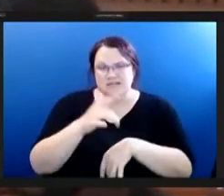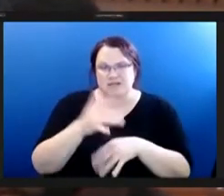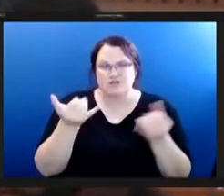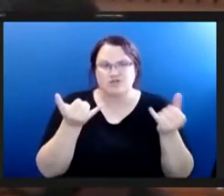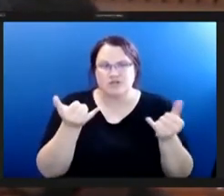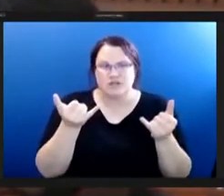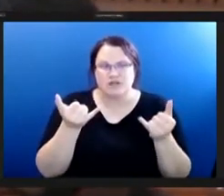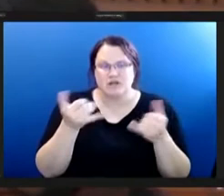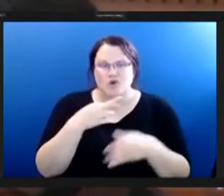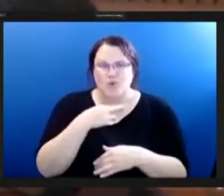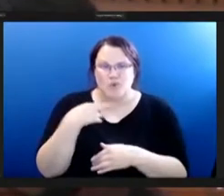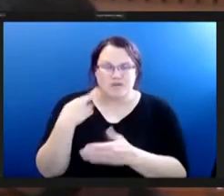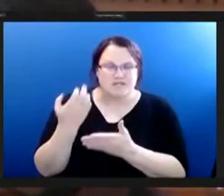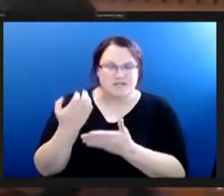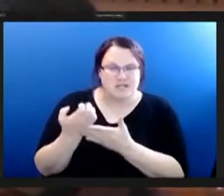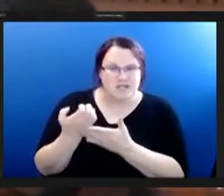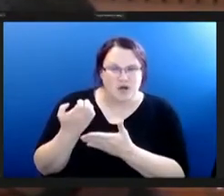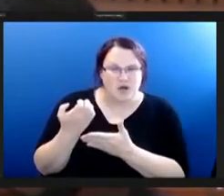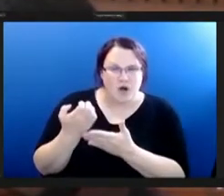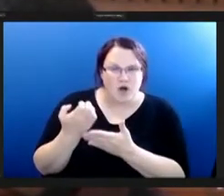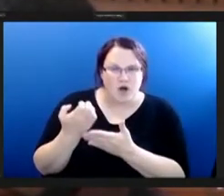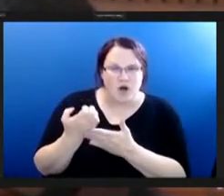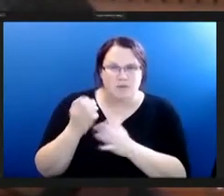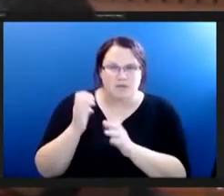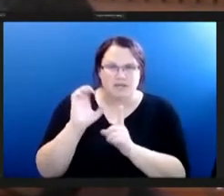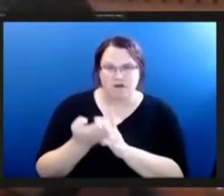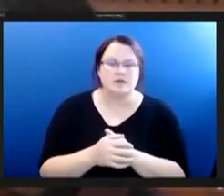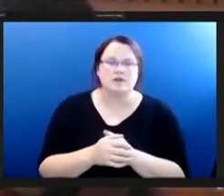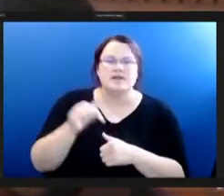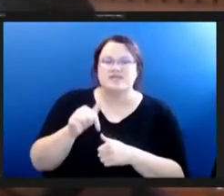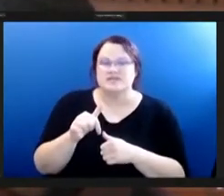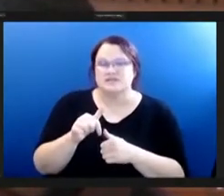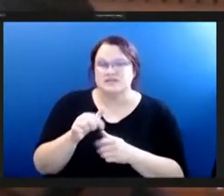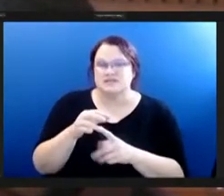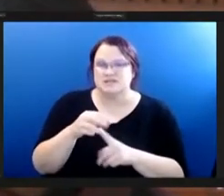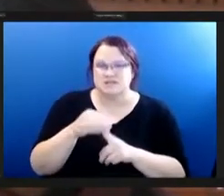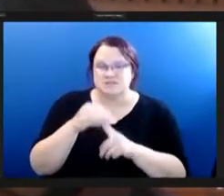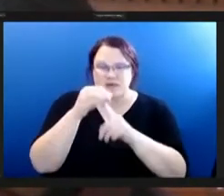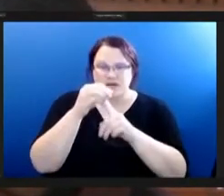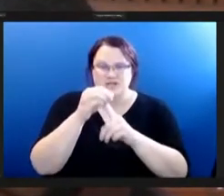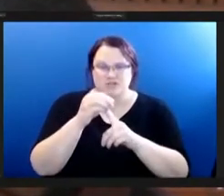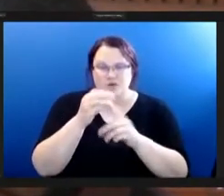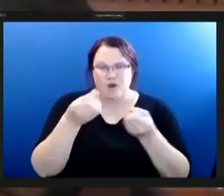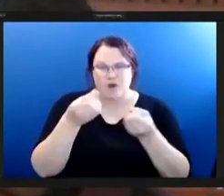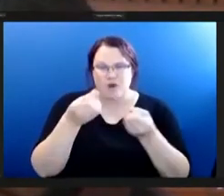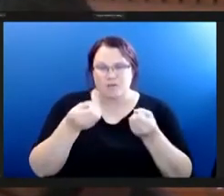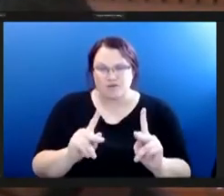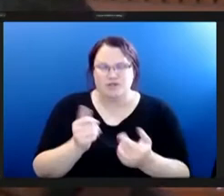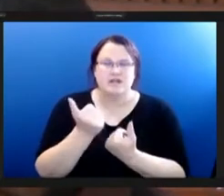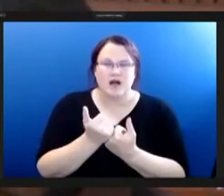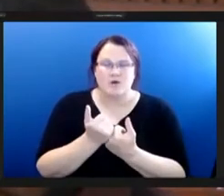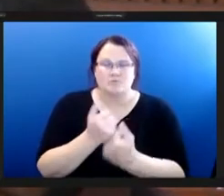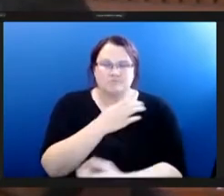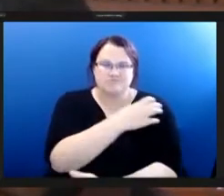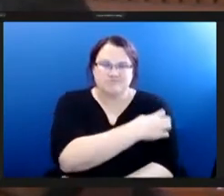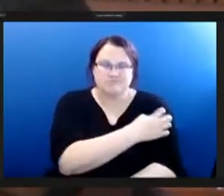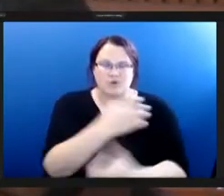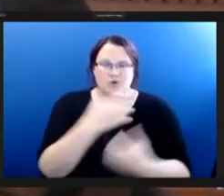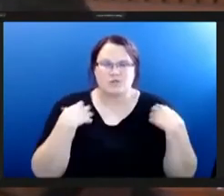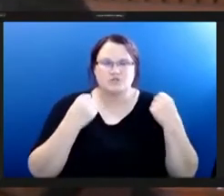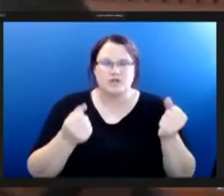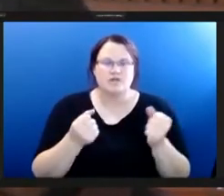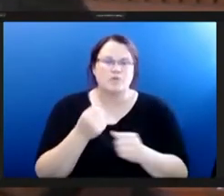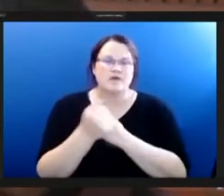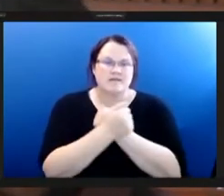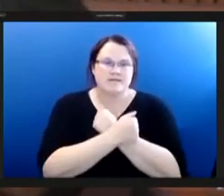race the economy and our environment this is a unique opportunity to amplify our community's strengths with love and care within